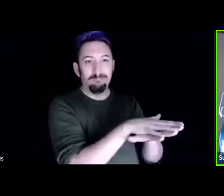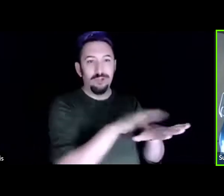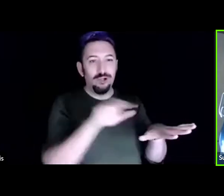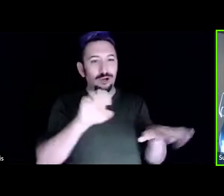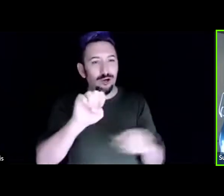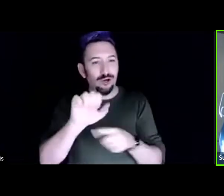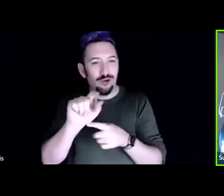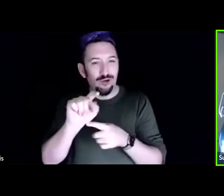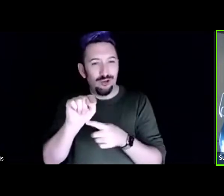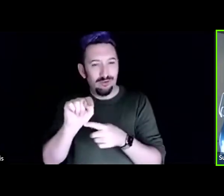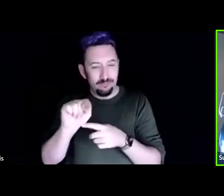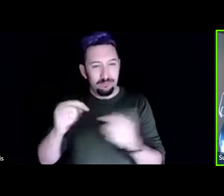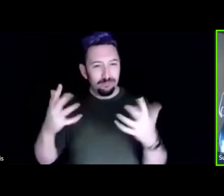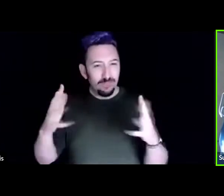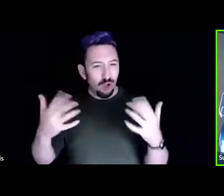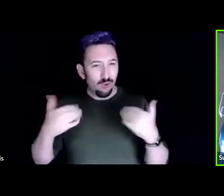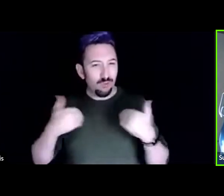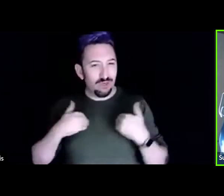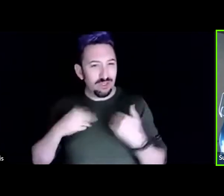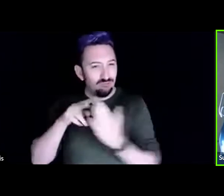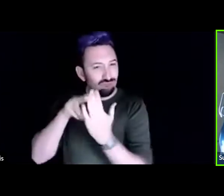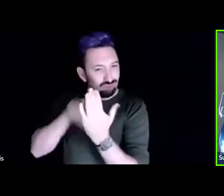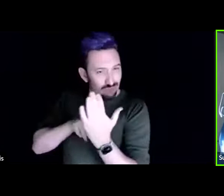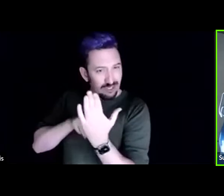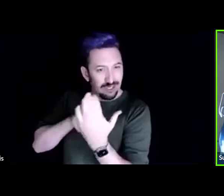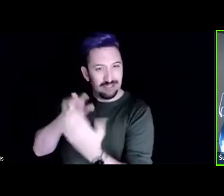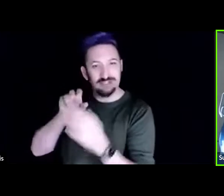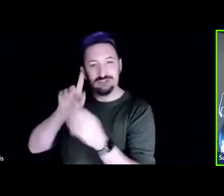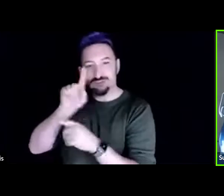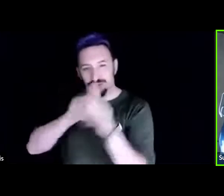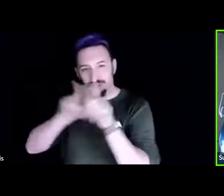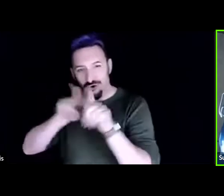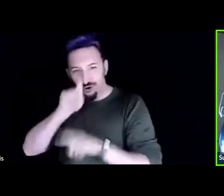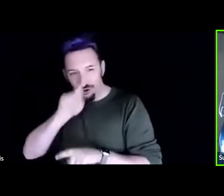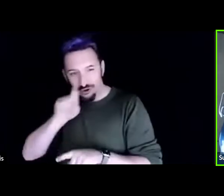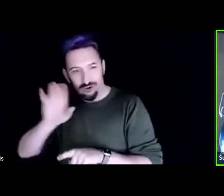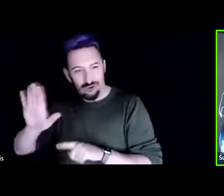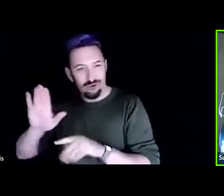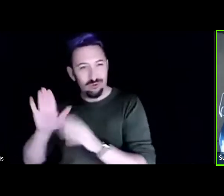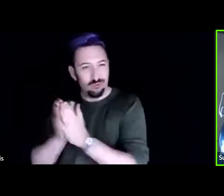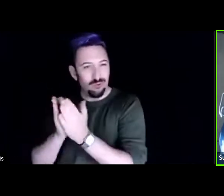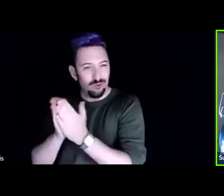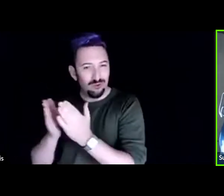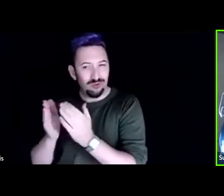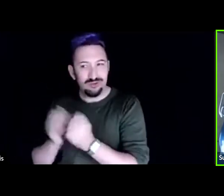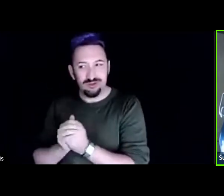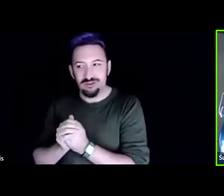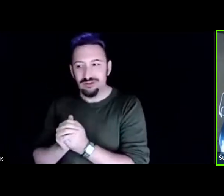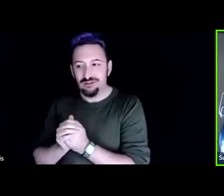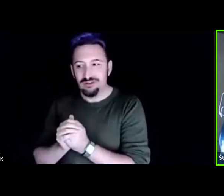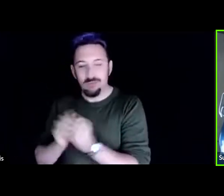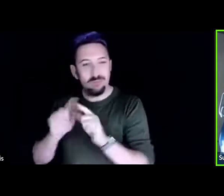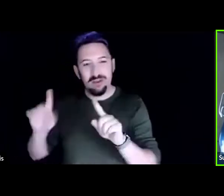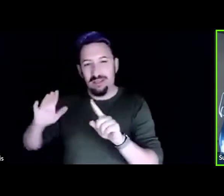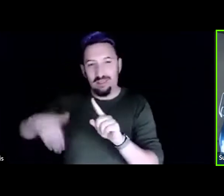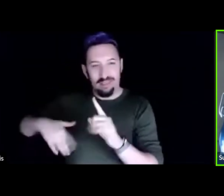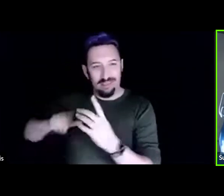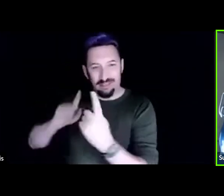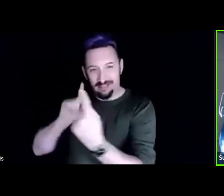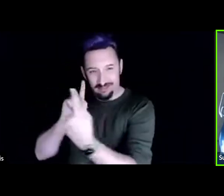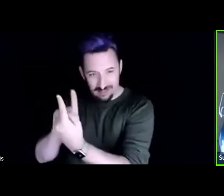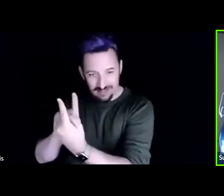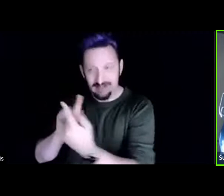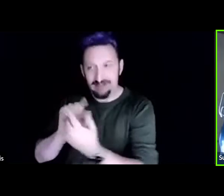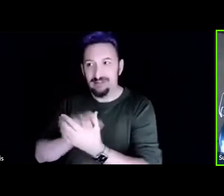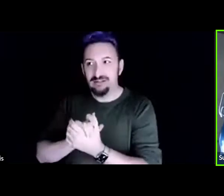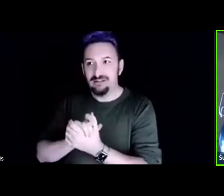at the time, but not a human that I knew and was introduced to. And now